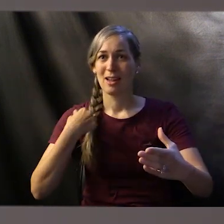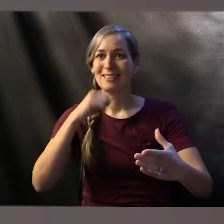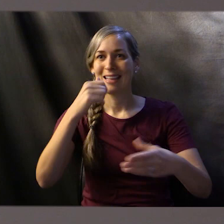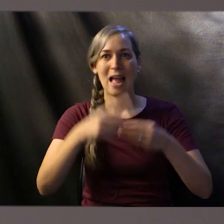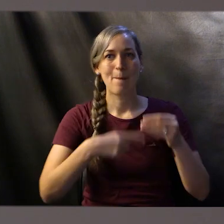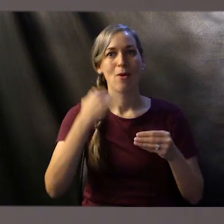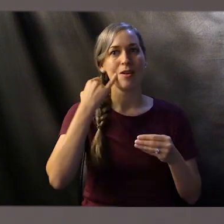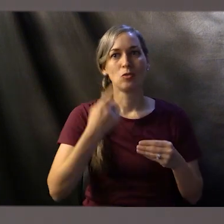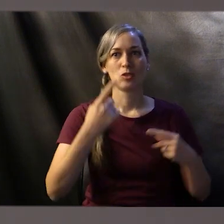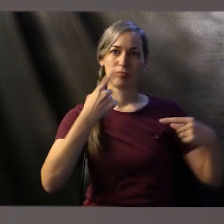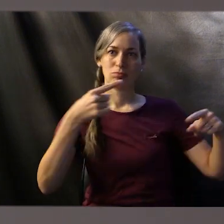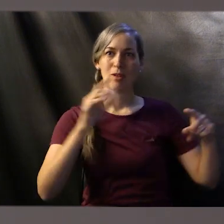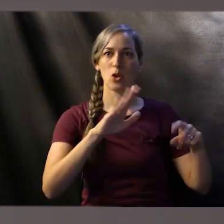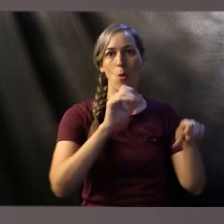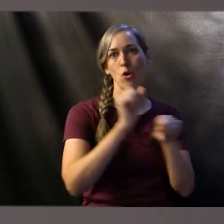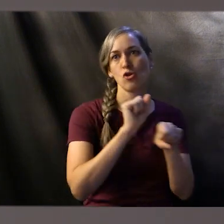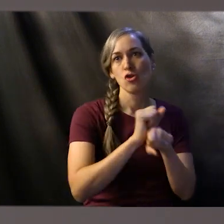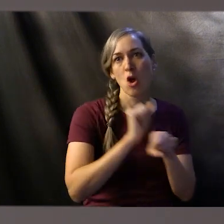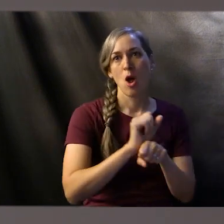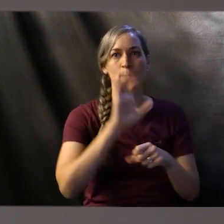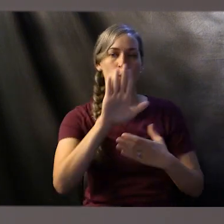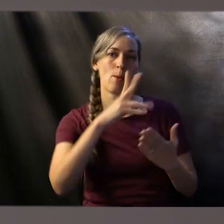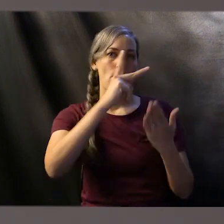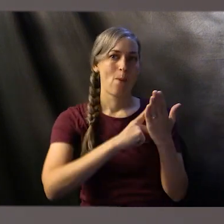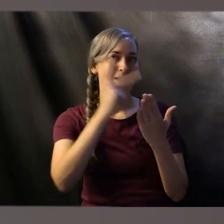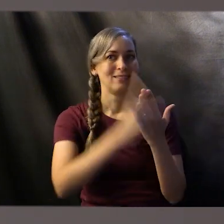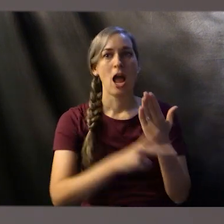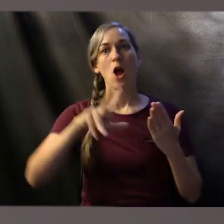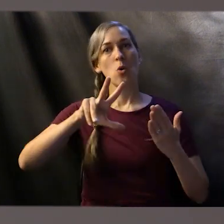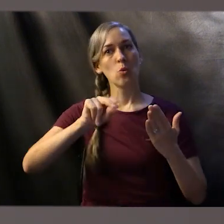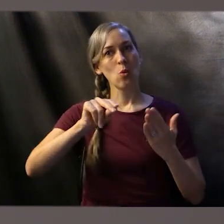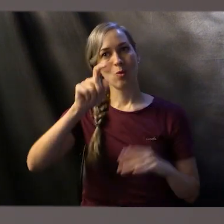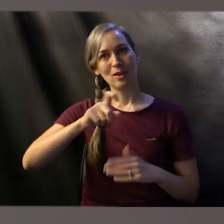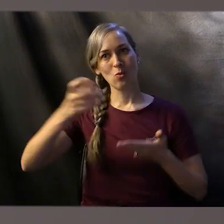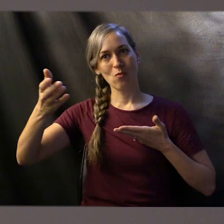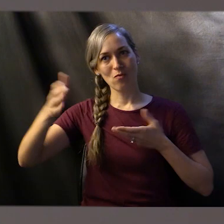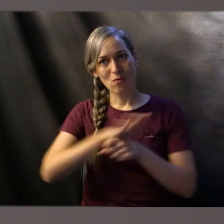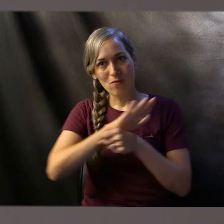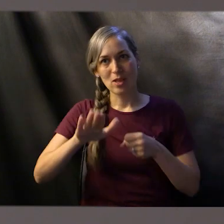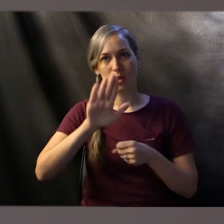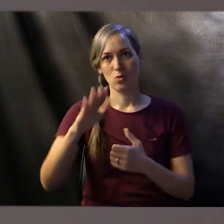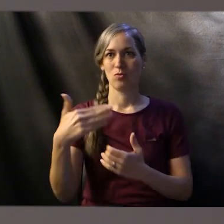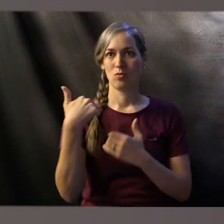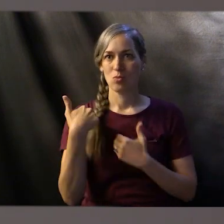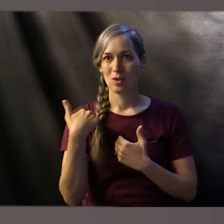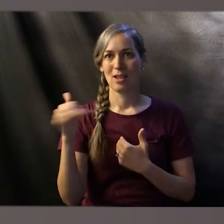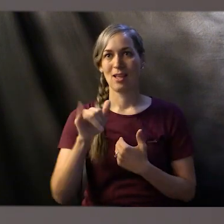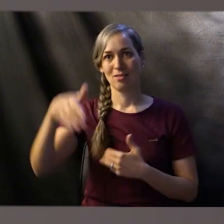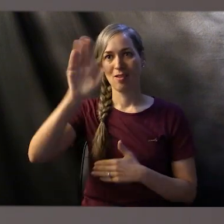well at your job today or you finished a certain project today, but fulfilling your duty as God's faithful priest,